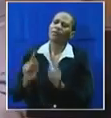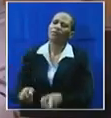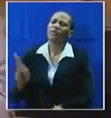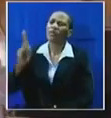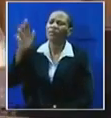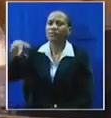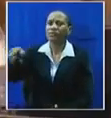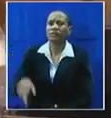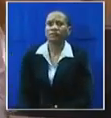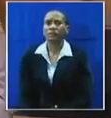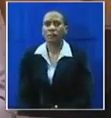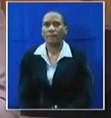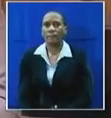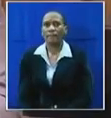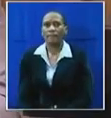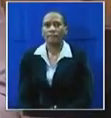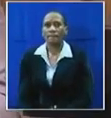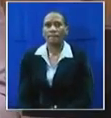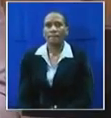Chair,